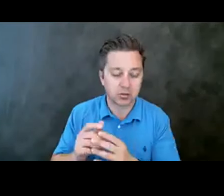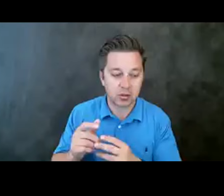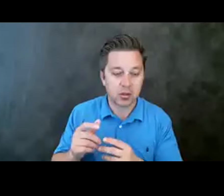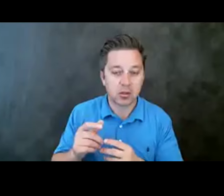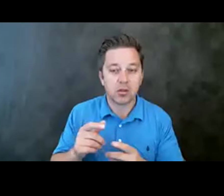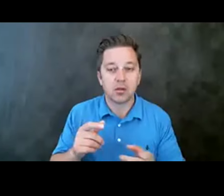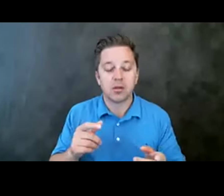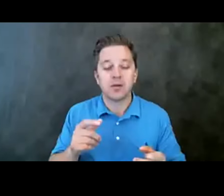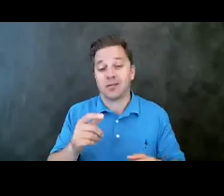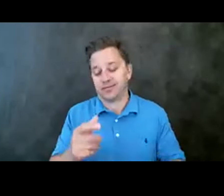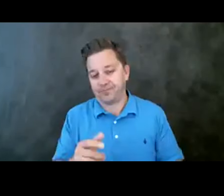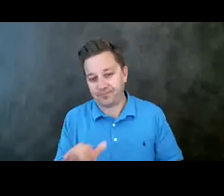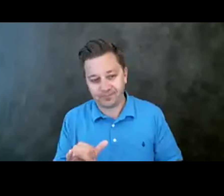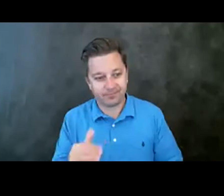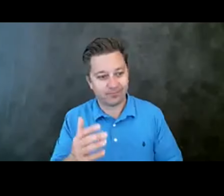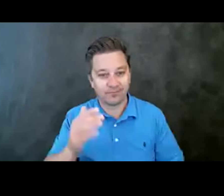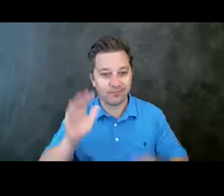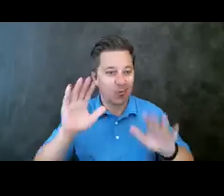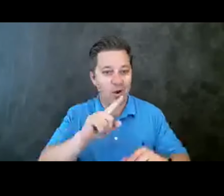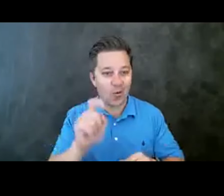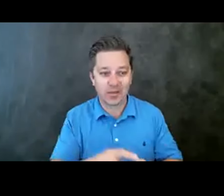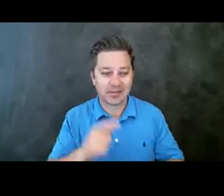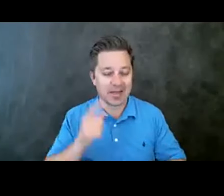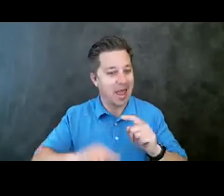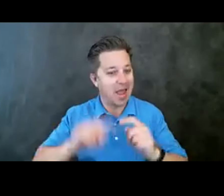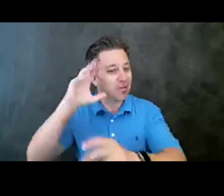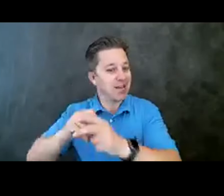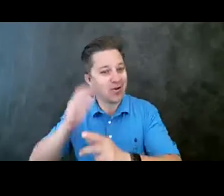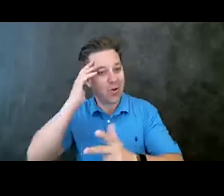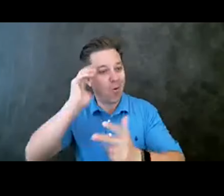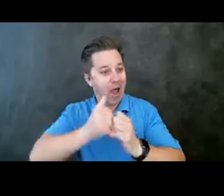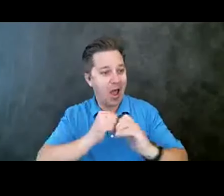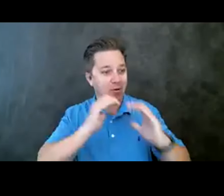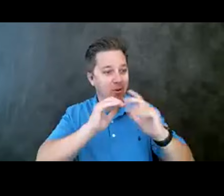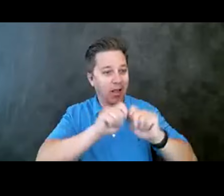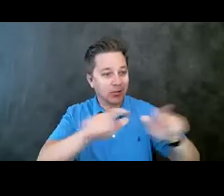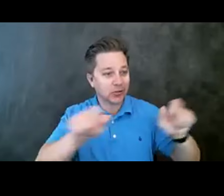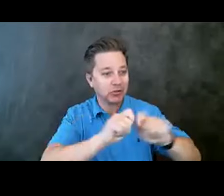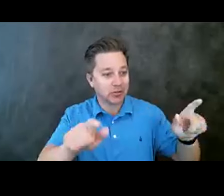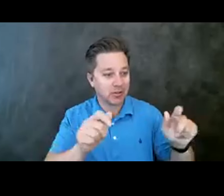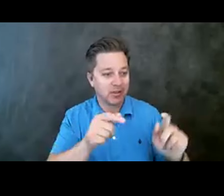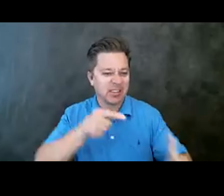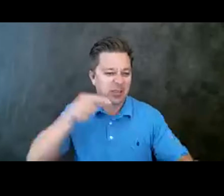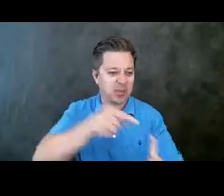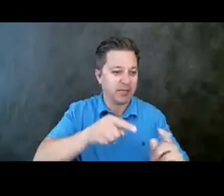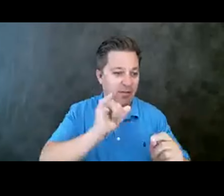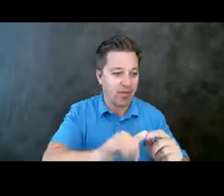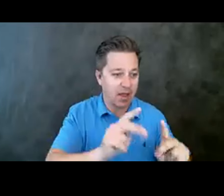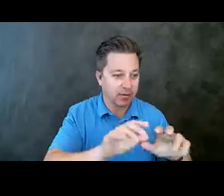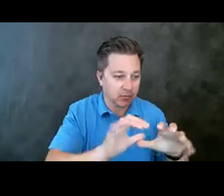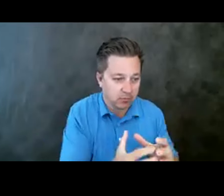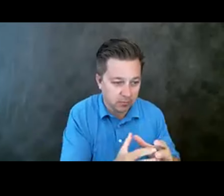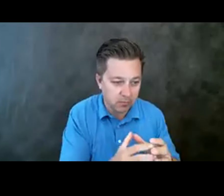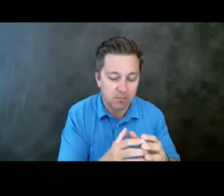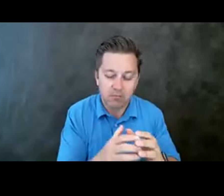at all pretend to understand how our communications are going out that's specific to that. And absolutely, I would agree